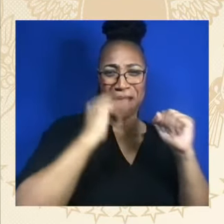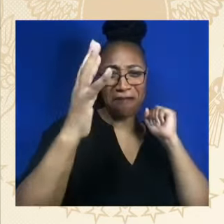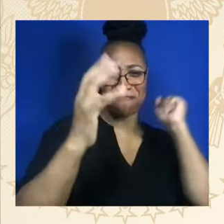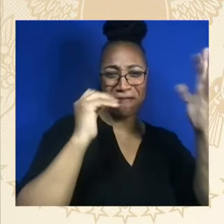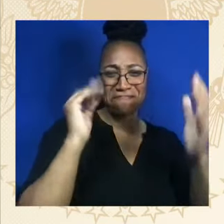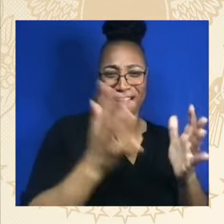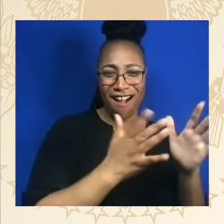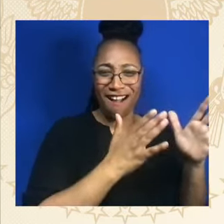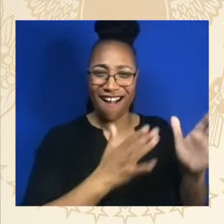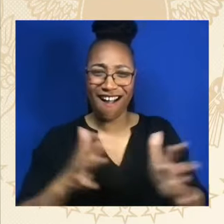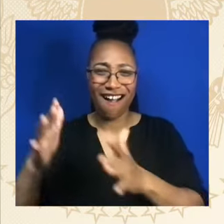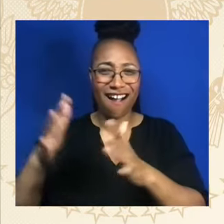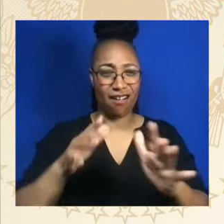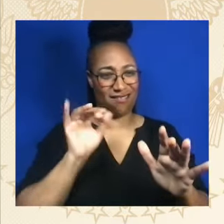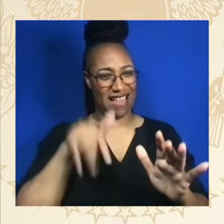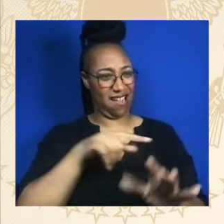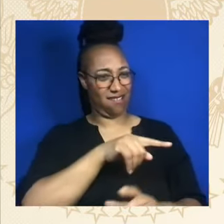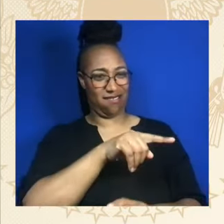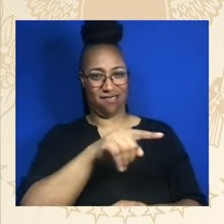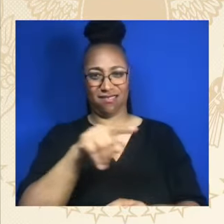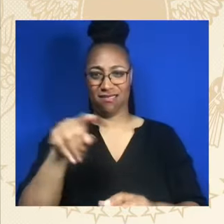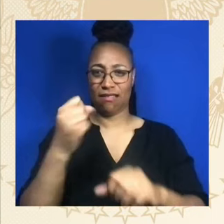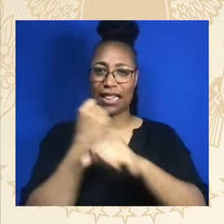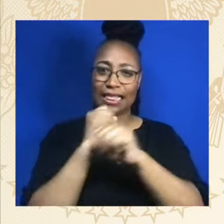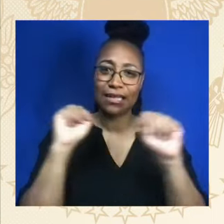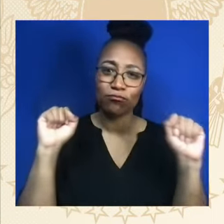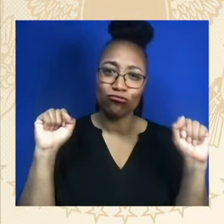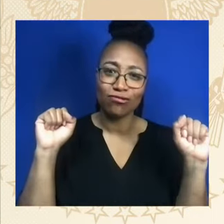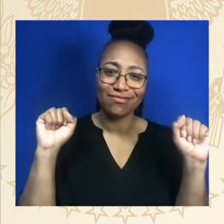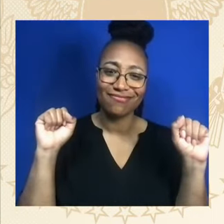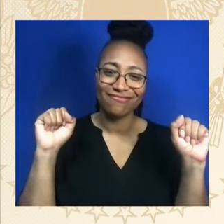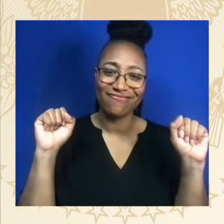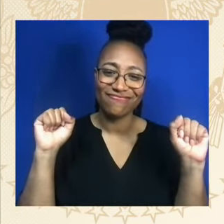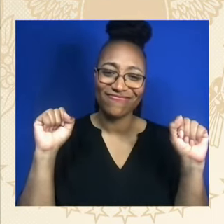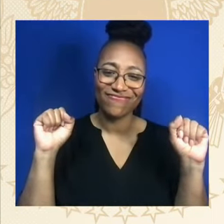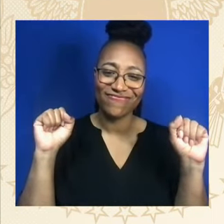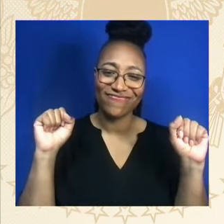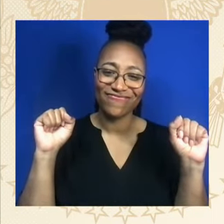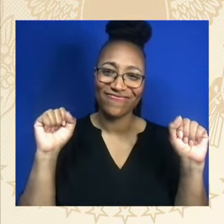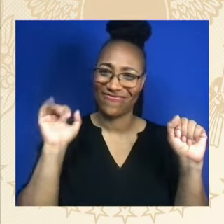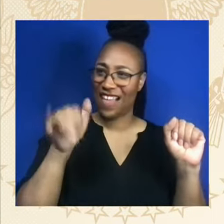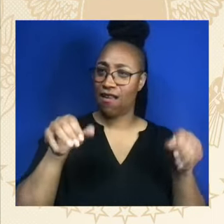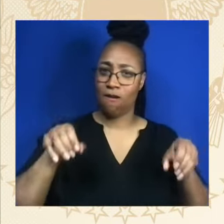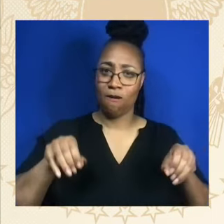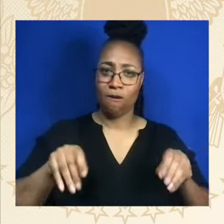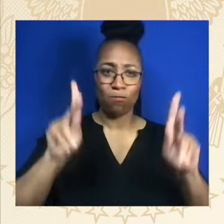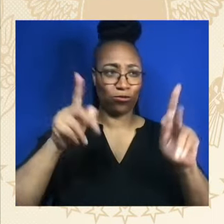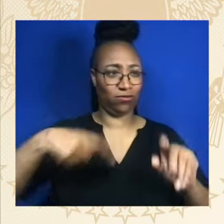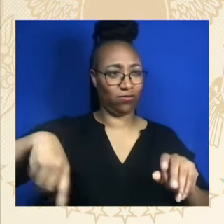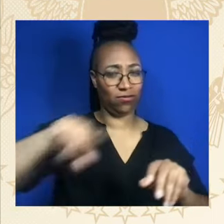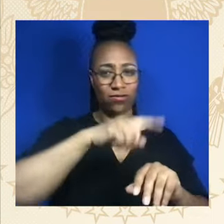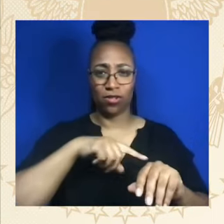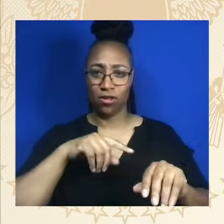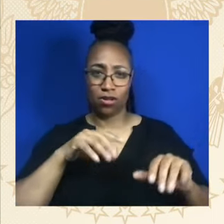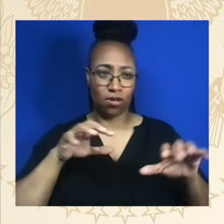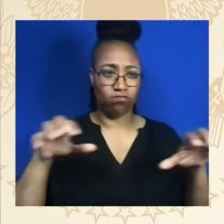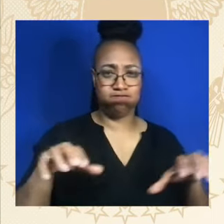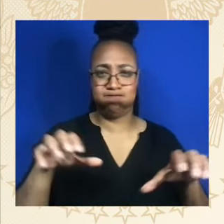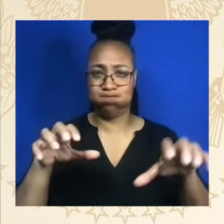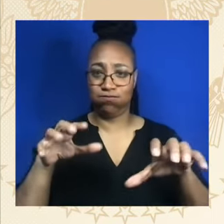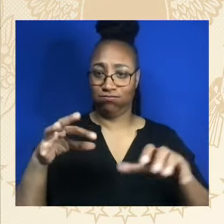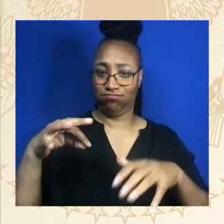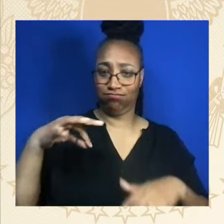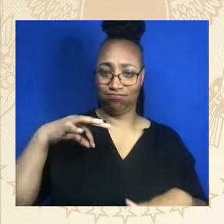and opportunity for the benefit of all Americans. We celebrate